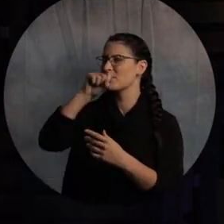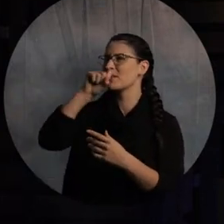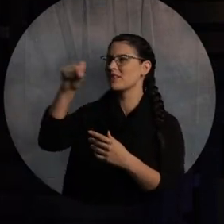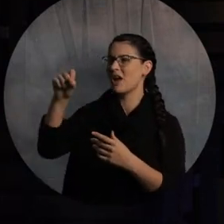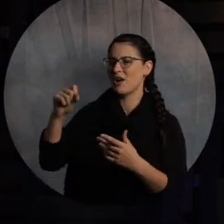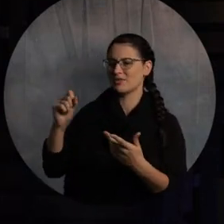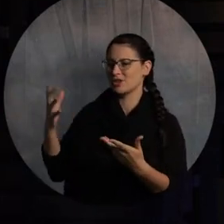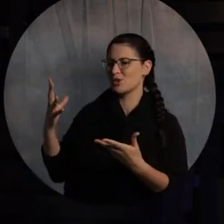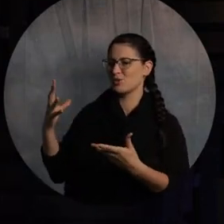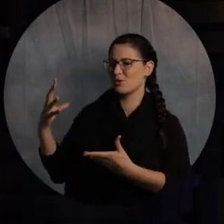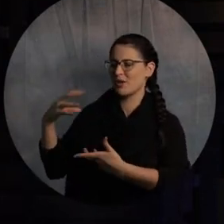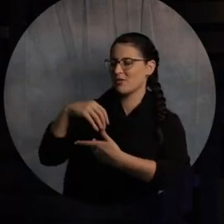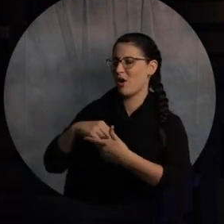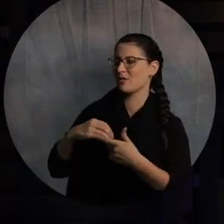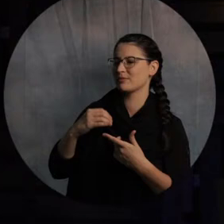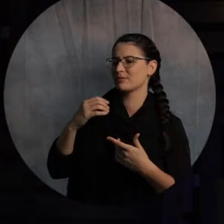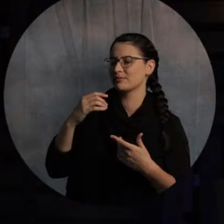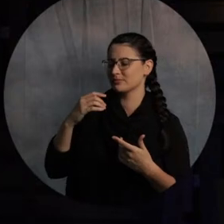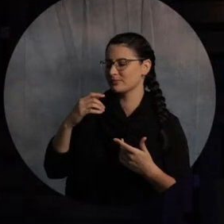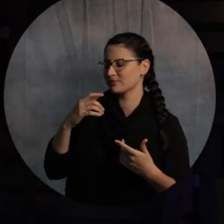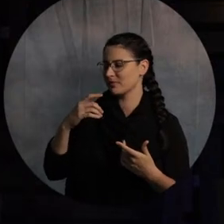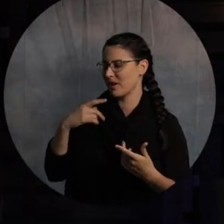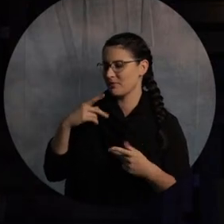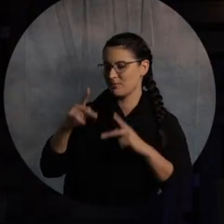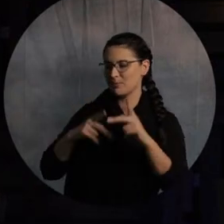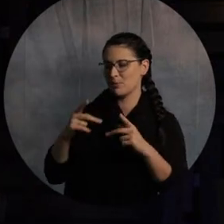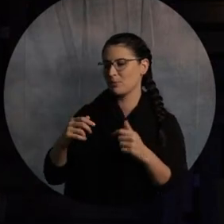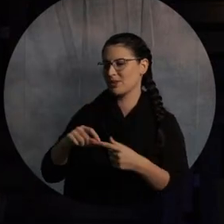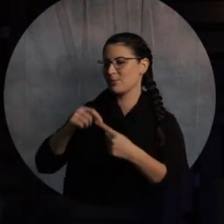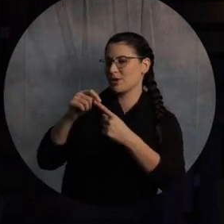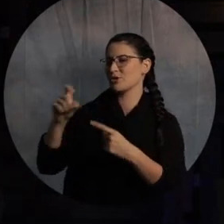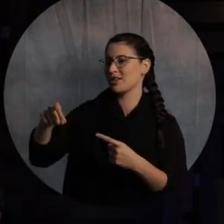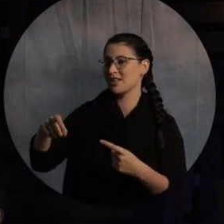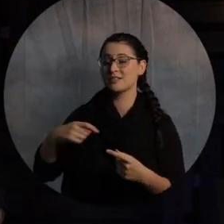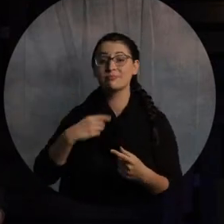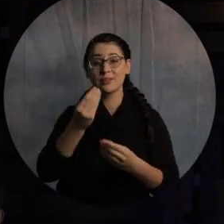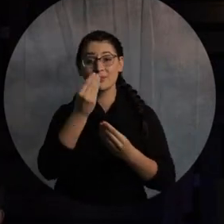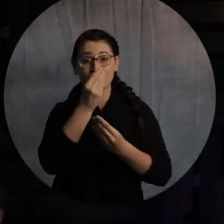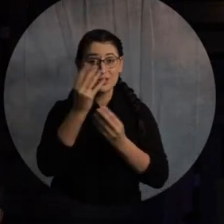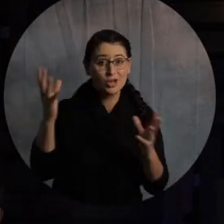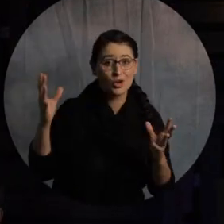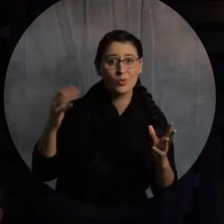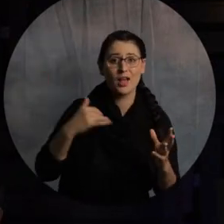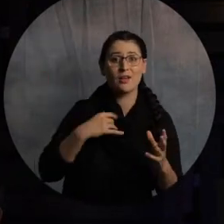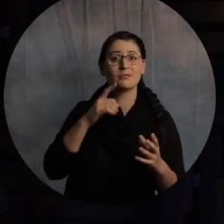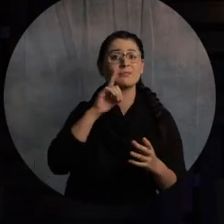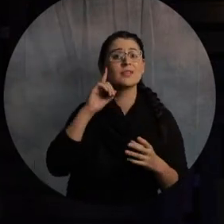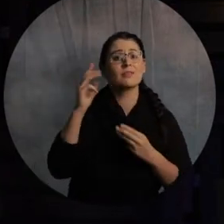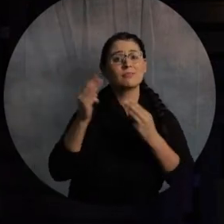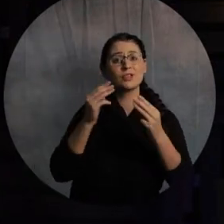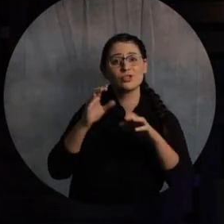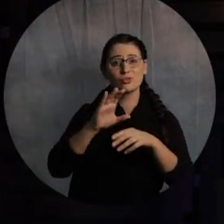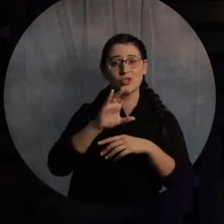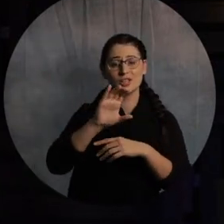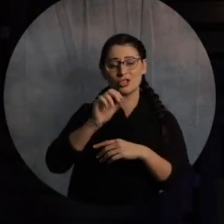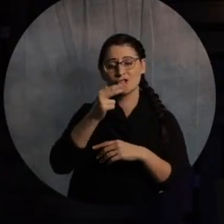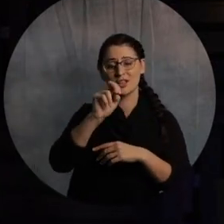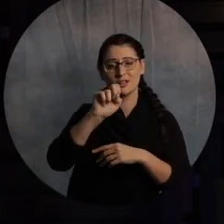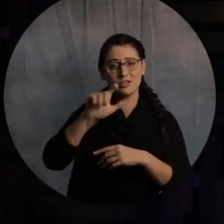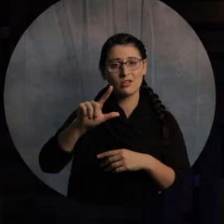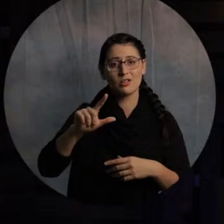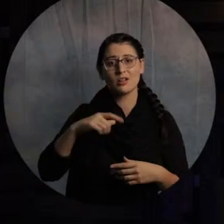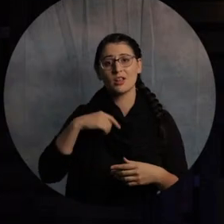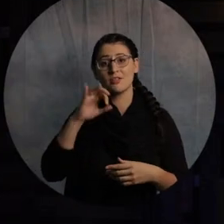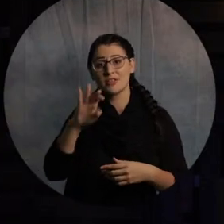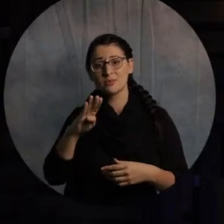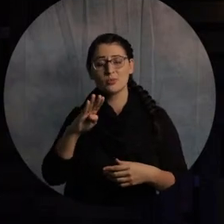special needs. By the way, this is being broadcast on our YouTube channel, on our deaf ministry channel, on our Facebook,